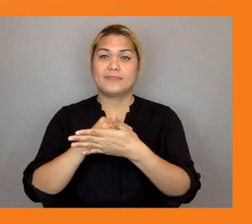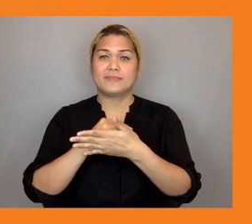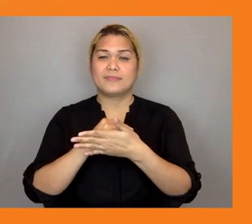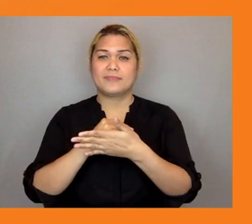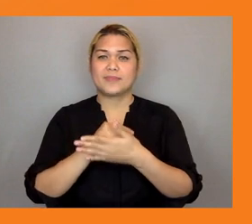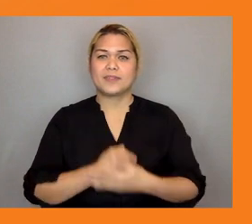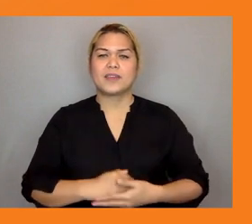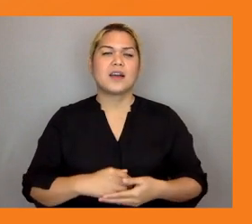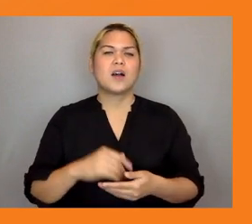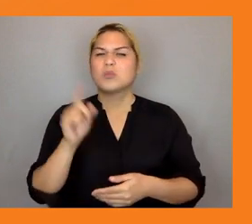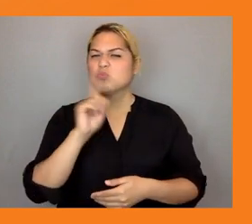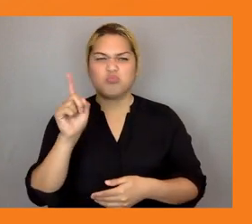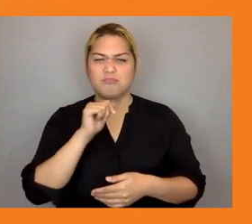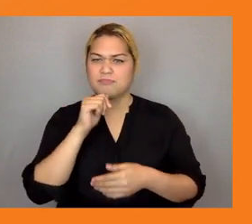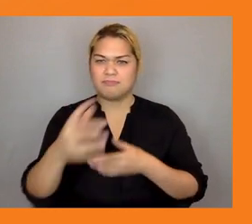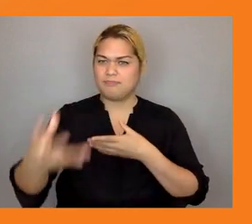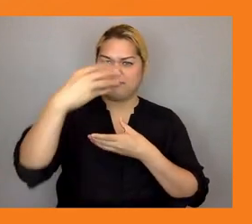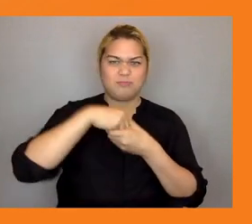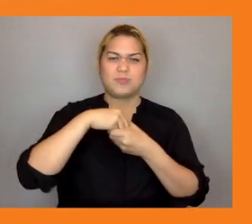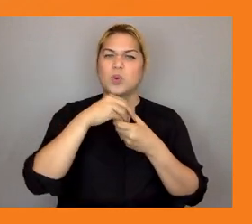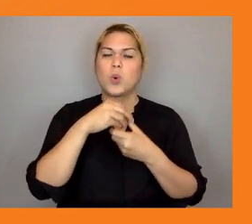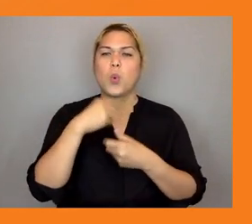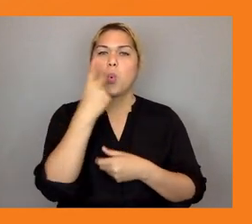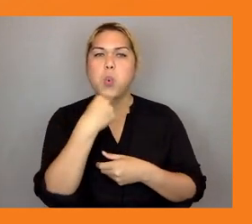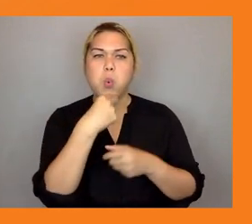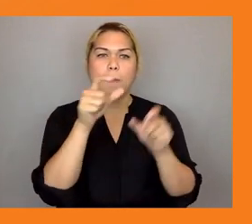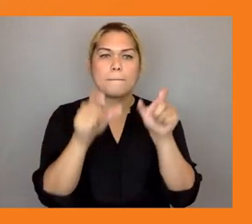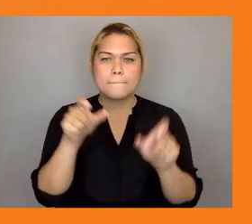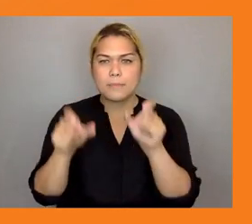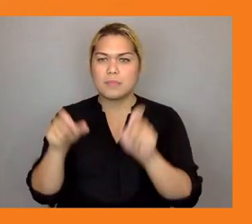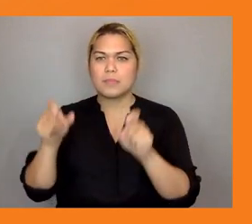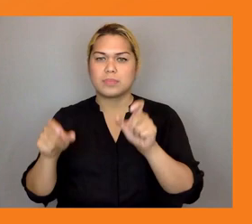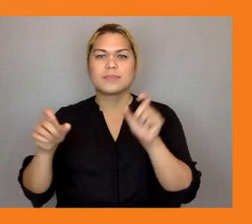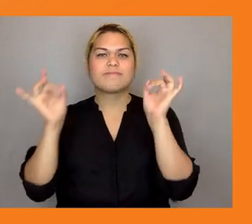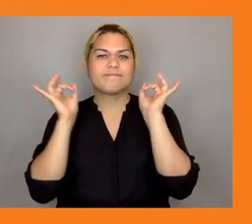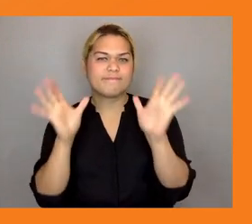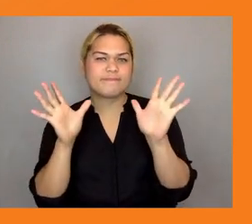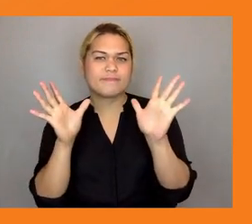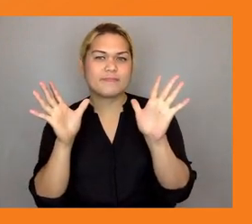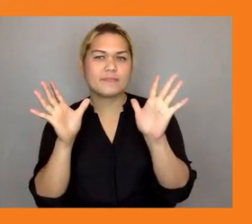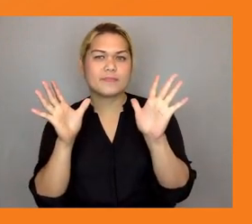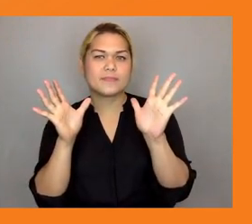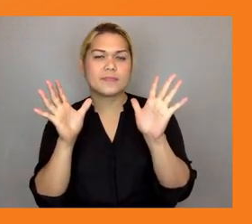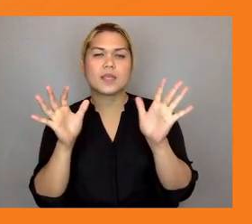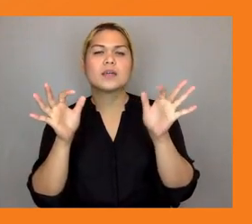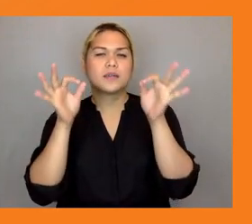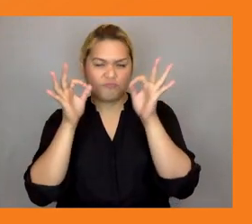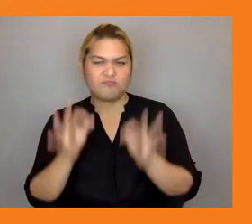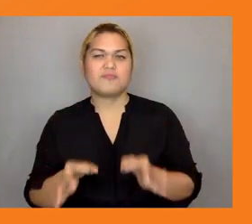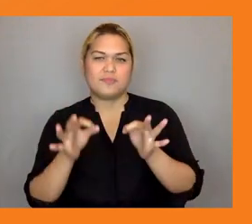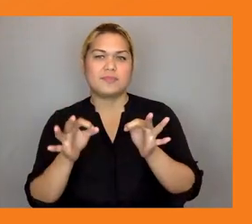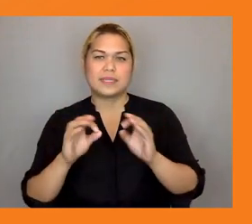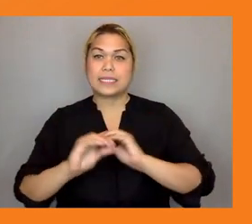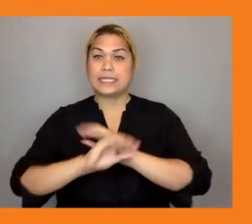decisions are continuously made to decide on their future the data is clear while a just transition